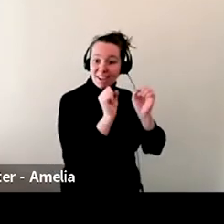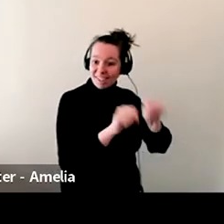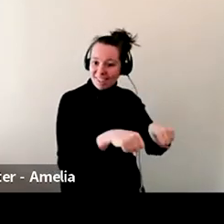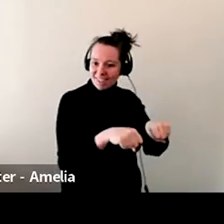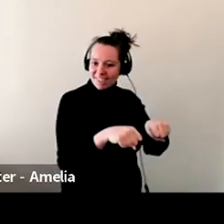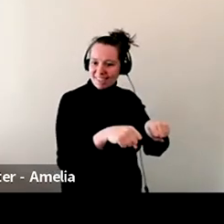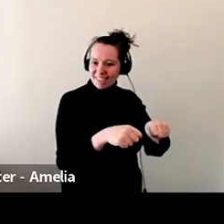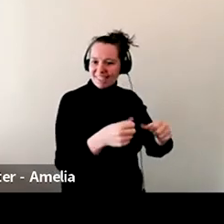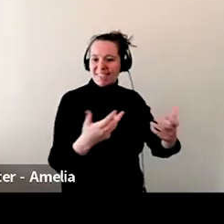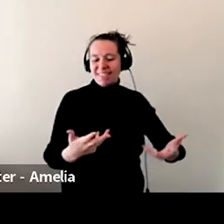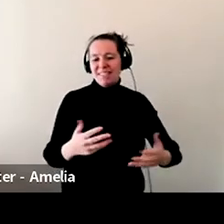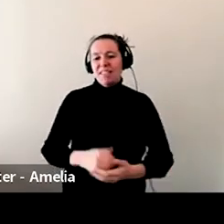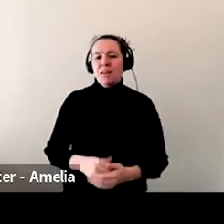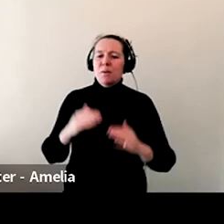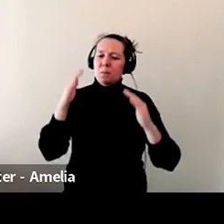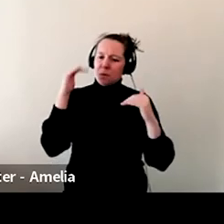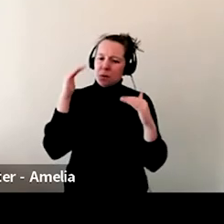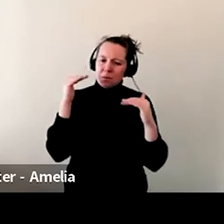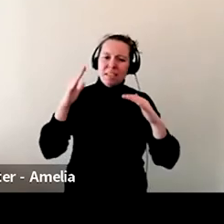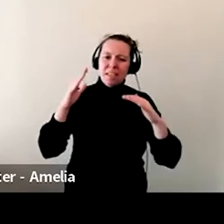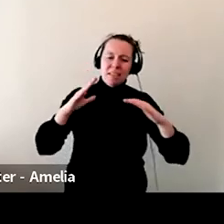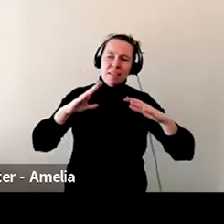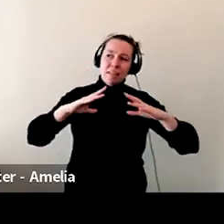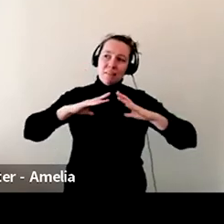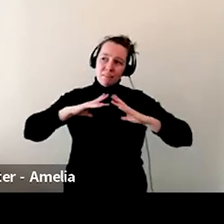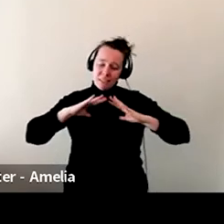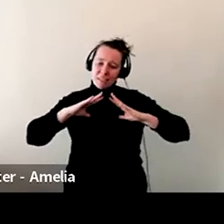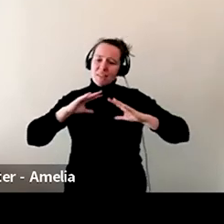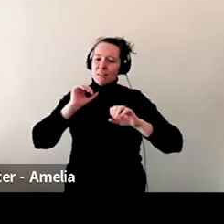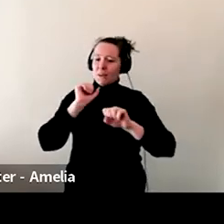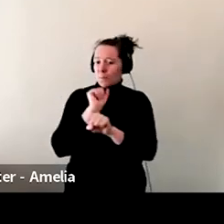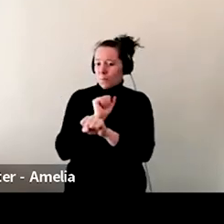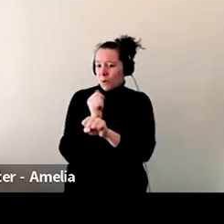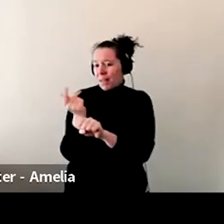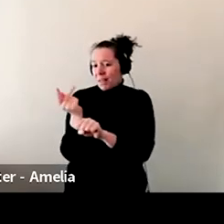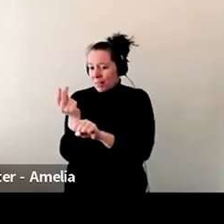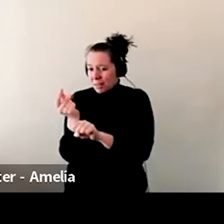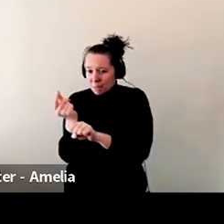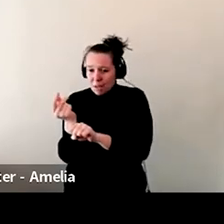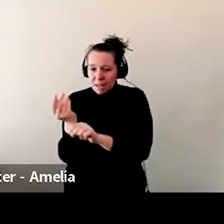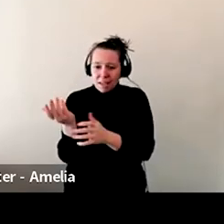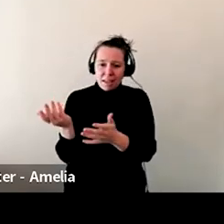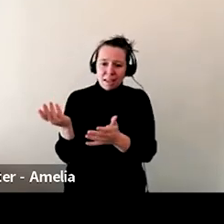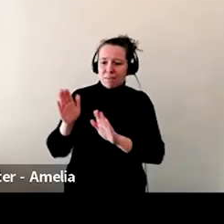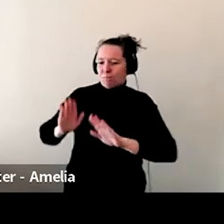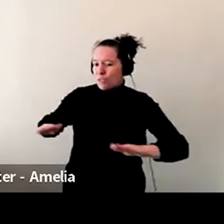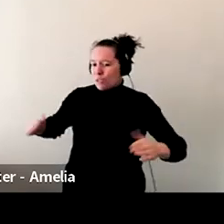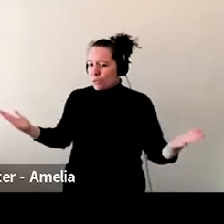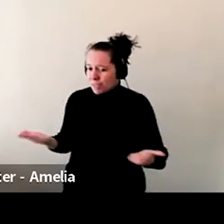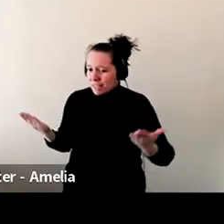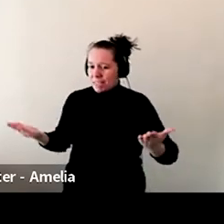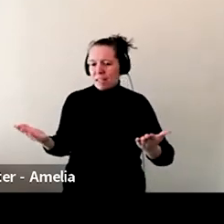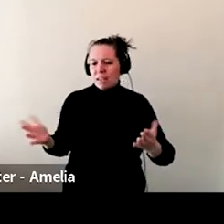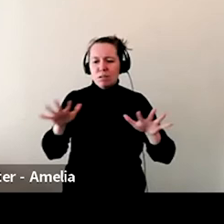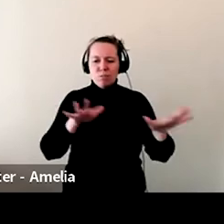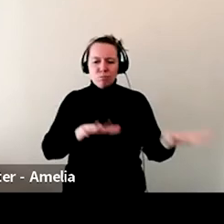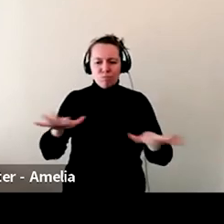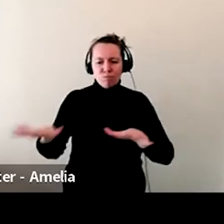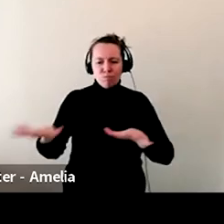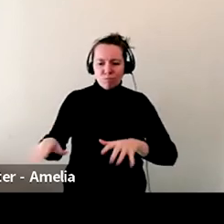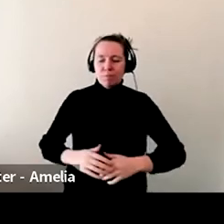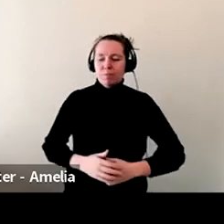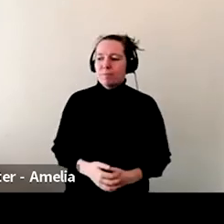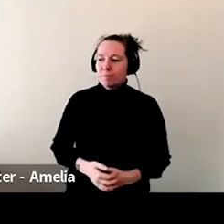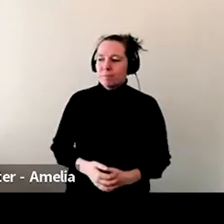vacation work, but maybe only a few hours a day, uh, you know, on a real casual basis, but bus man's